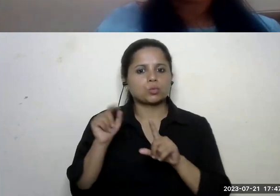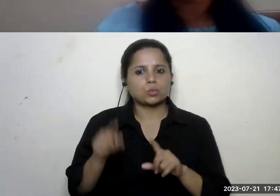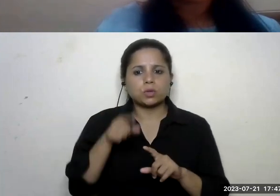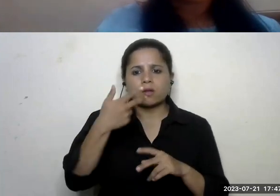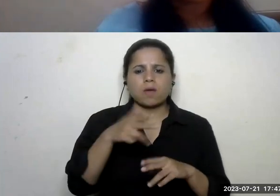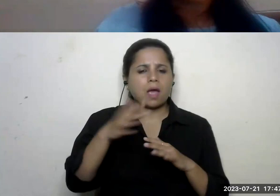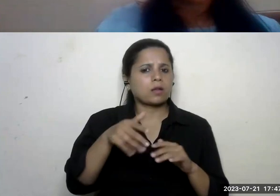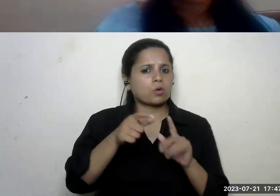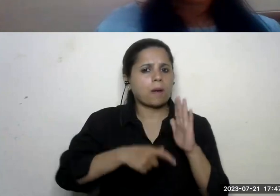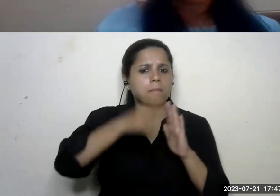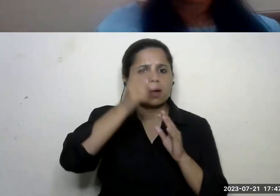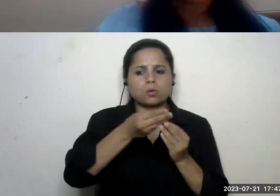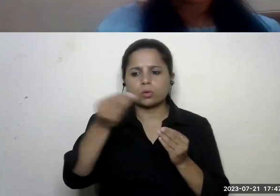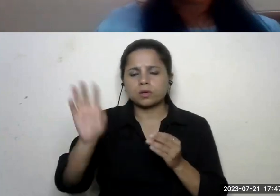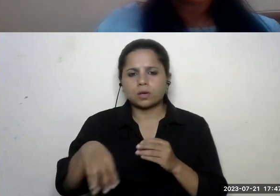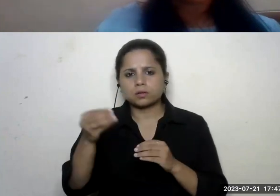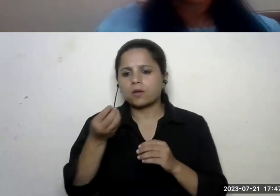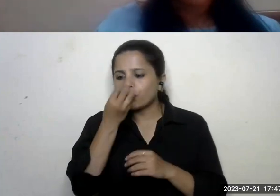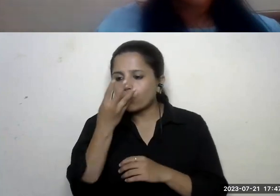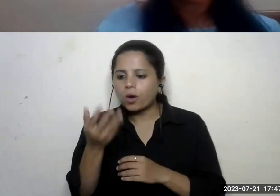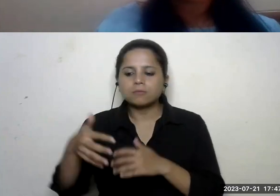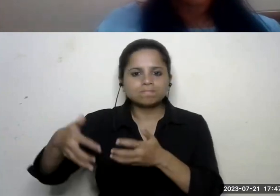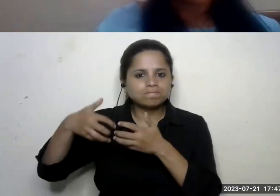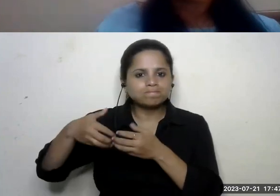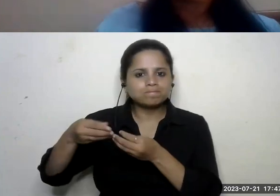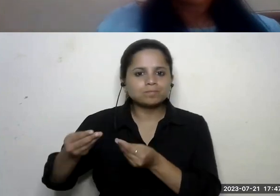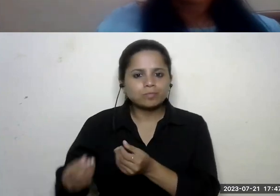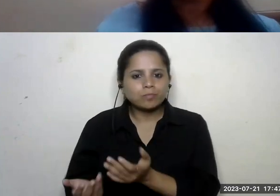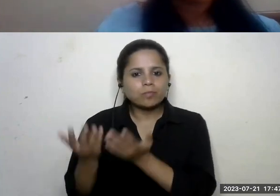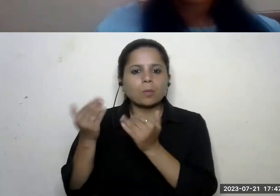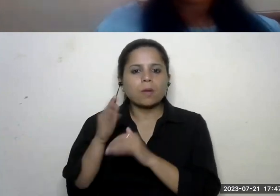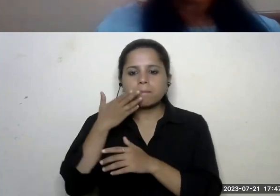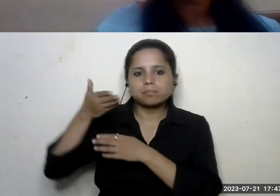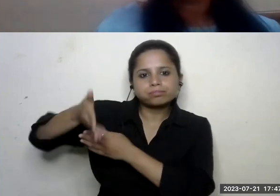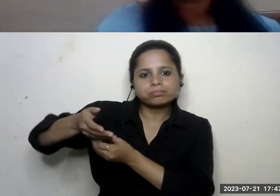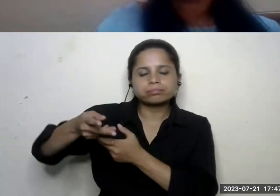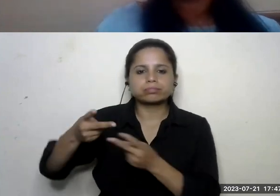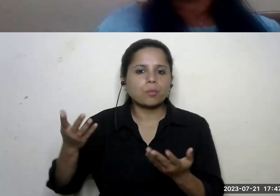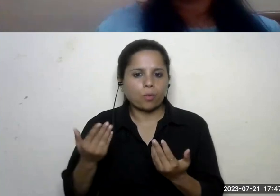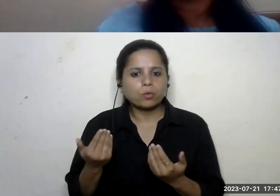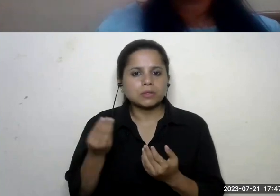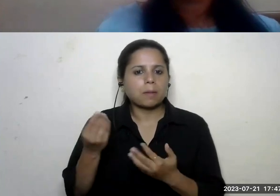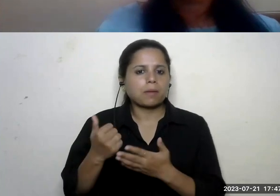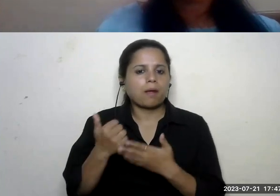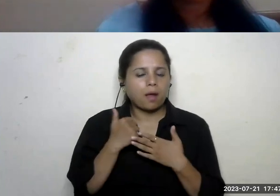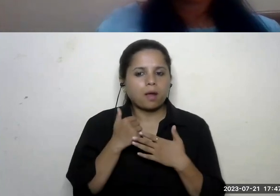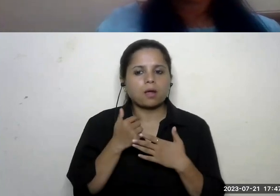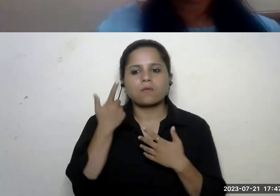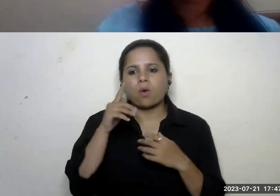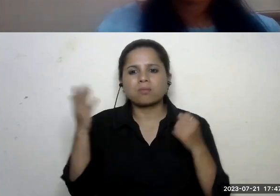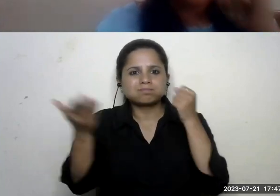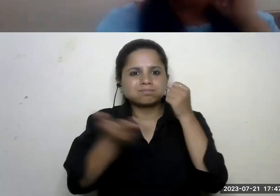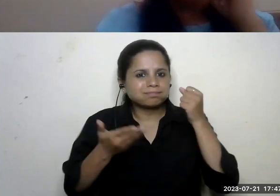in an apartment you can have a few plants or something to help with the you know the whole deforestation